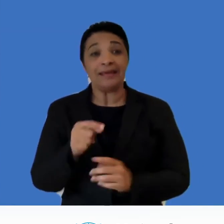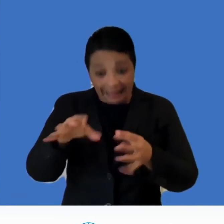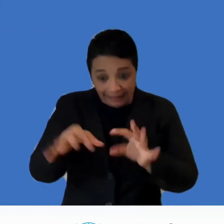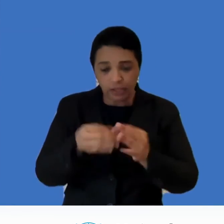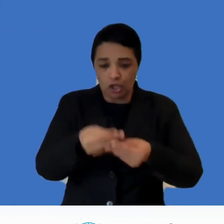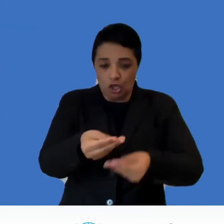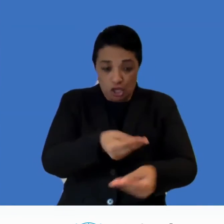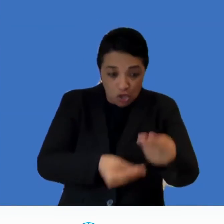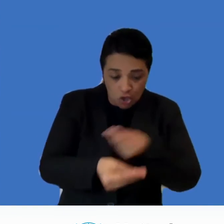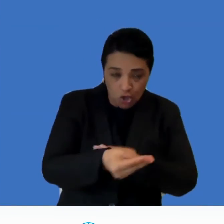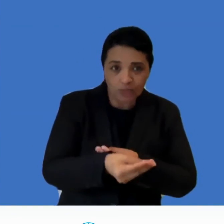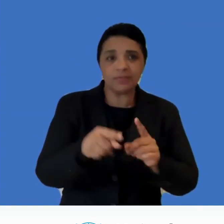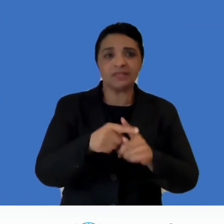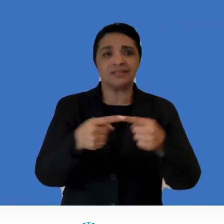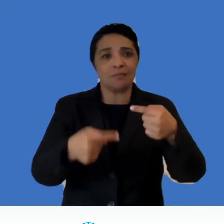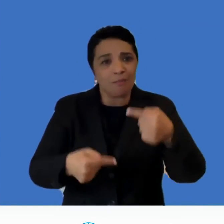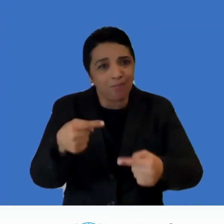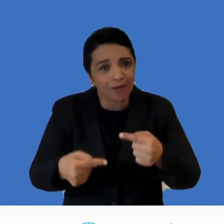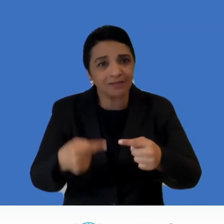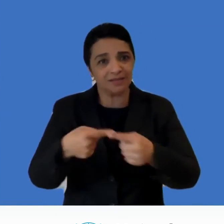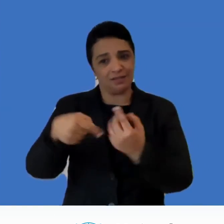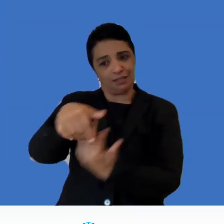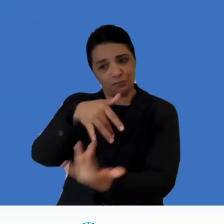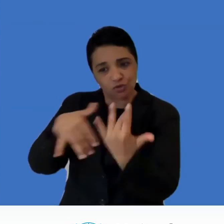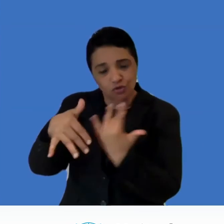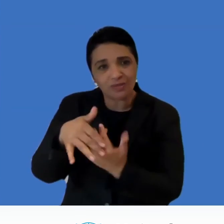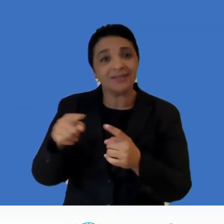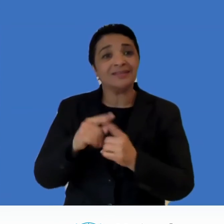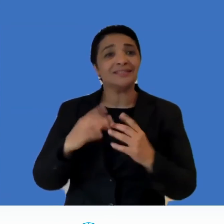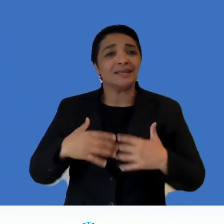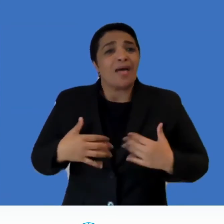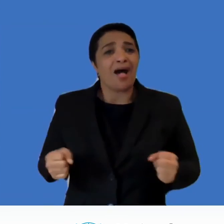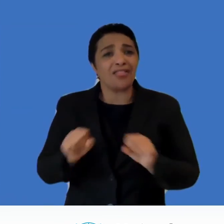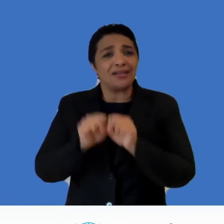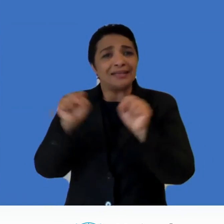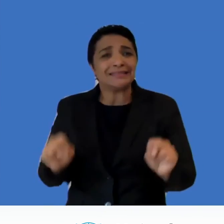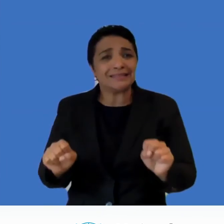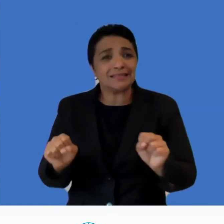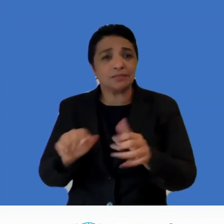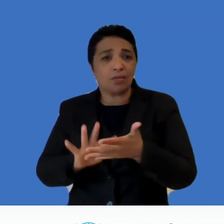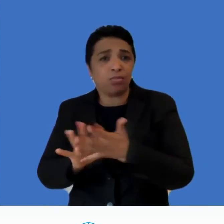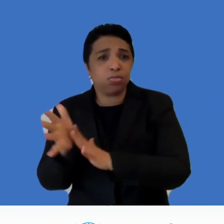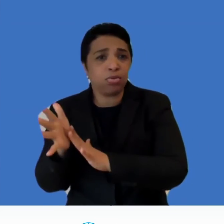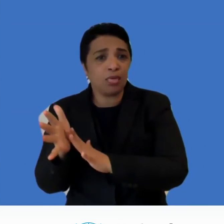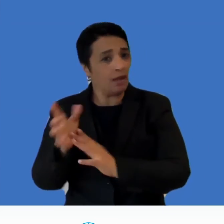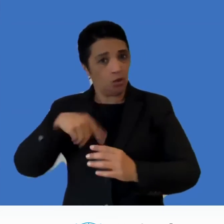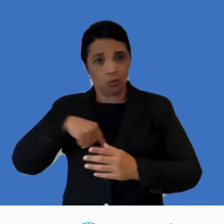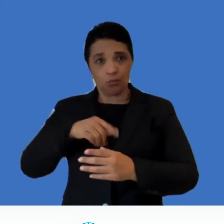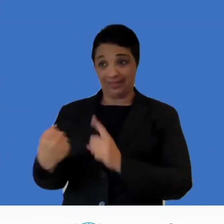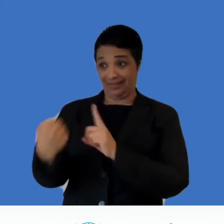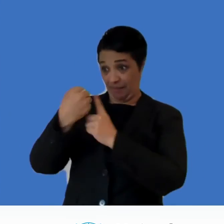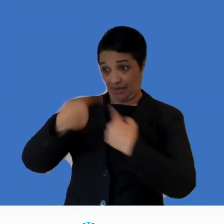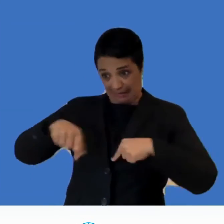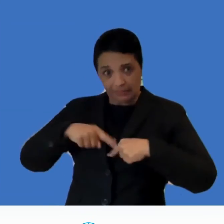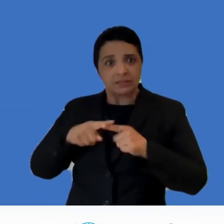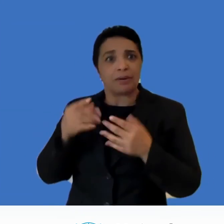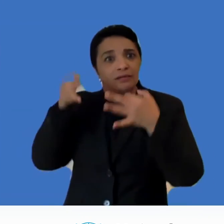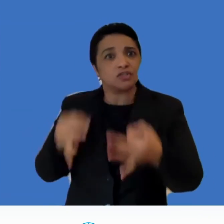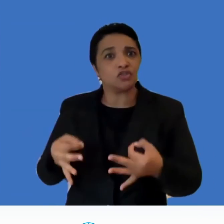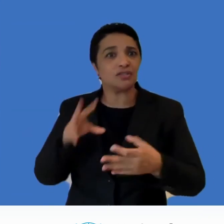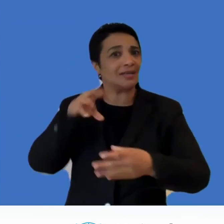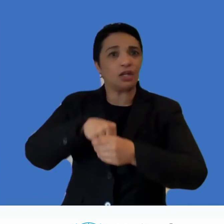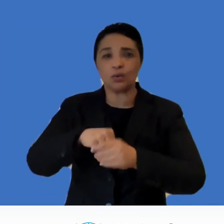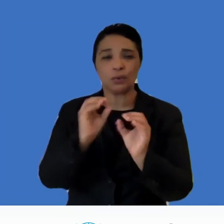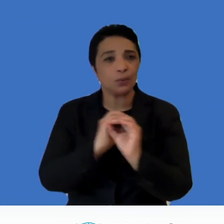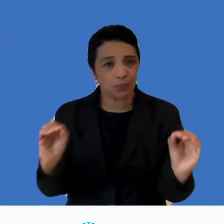the social including the health system related issues that affect us are made distinguished ladies and